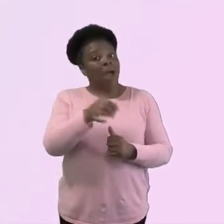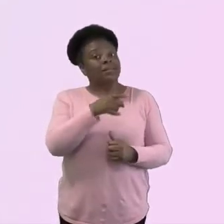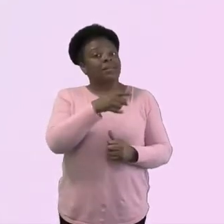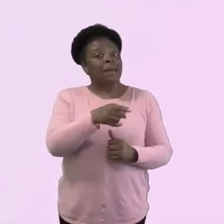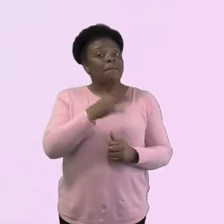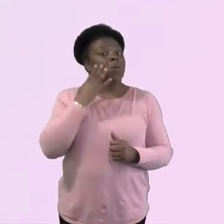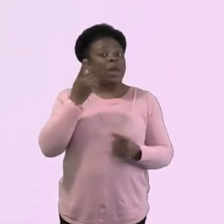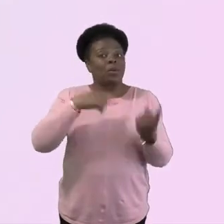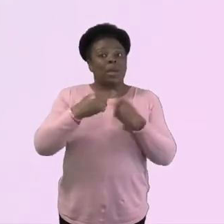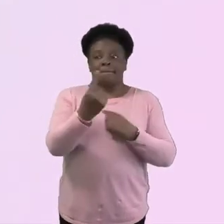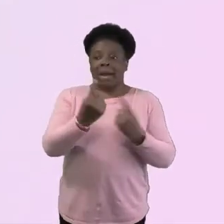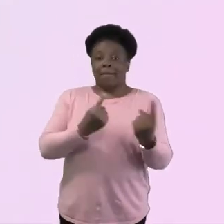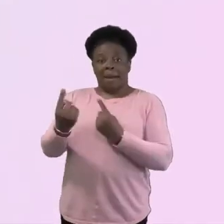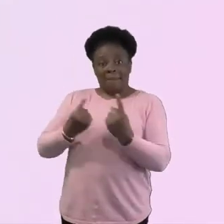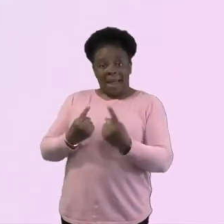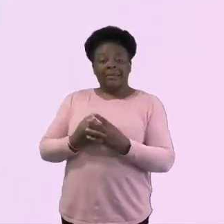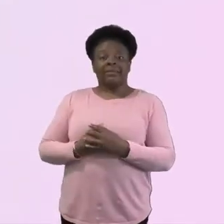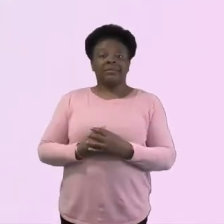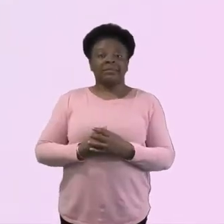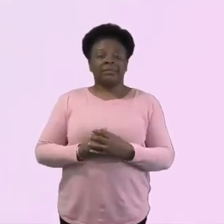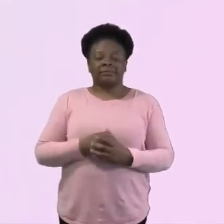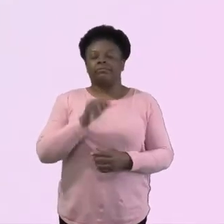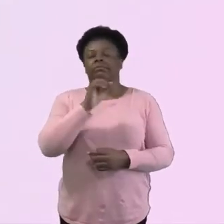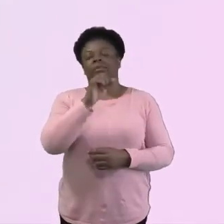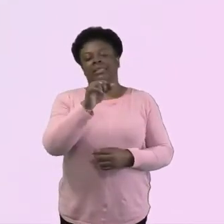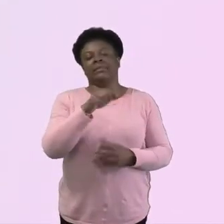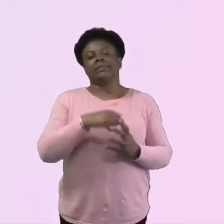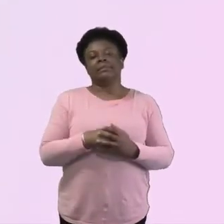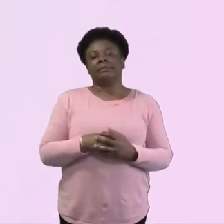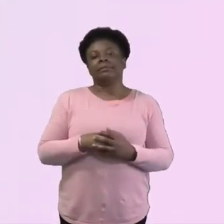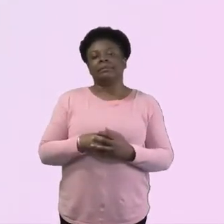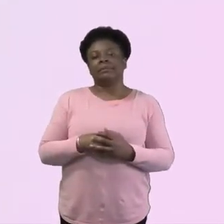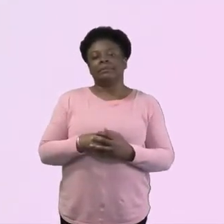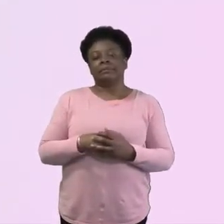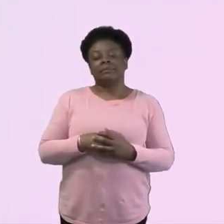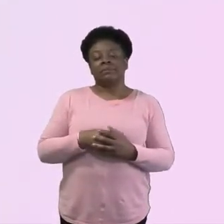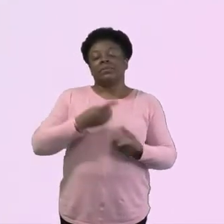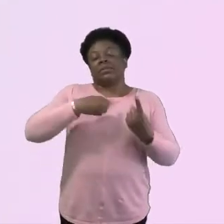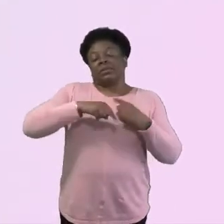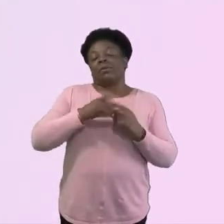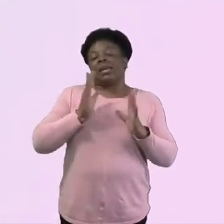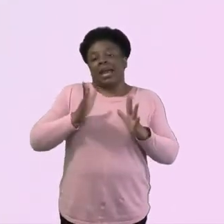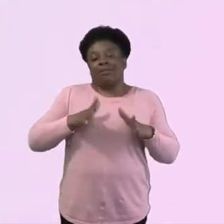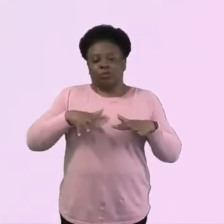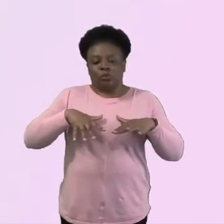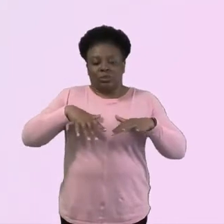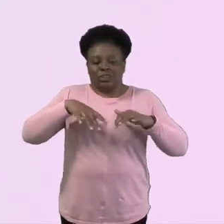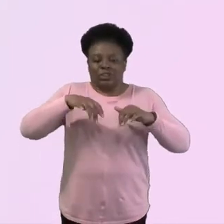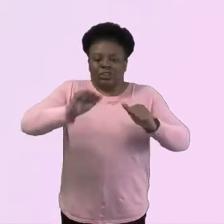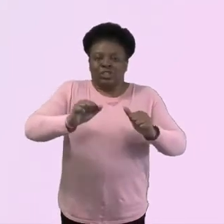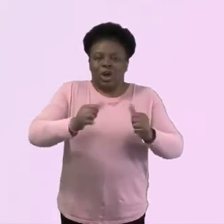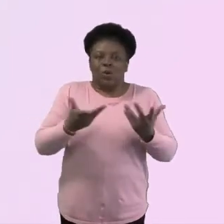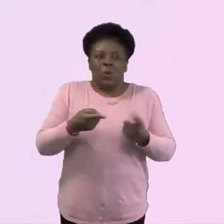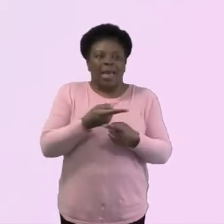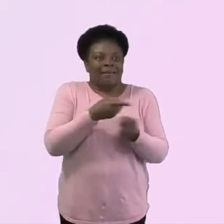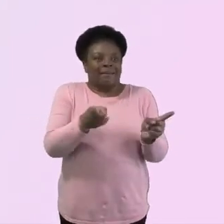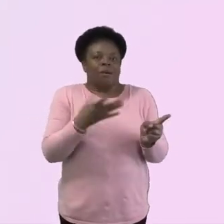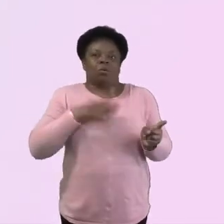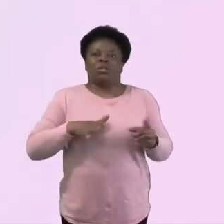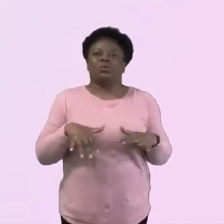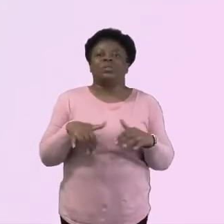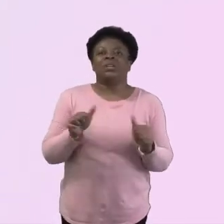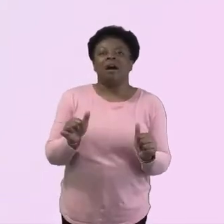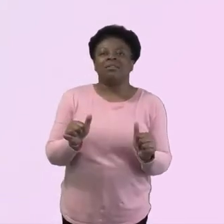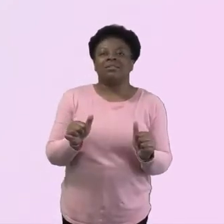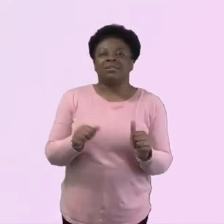Yes, absolutely. I think start with where they are. We can't start with where we want them to be or would like them to be. We have to start with, I think Karis mentioned this with